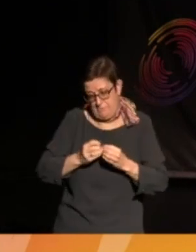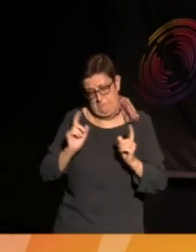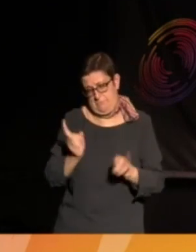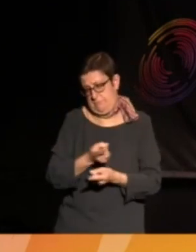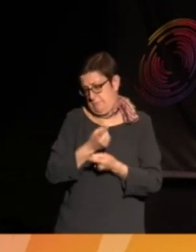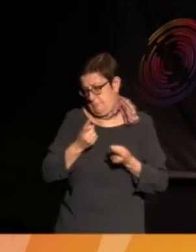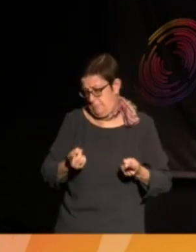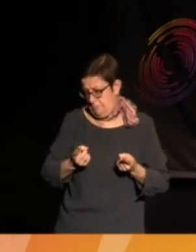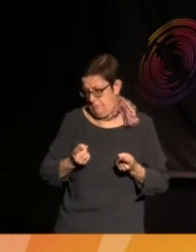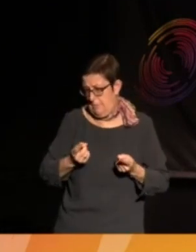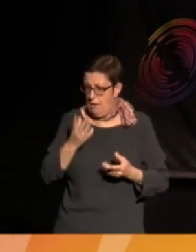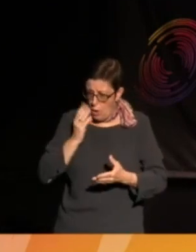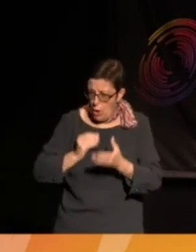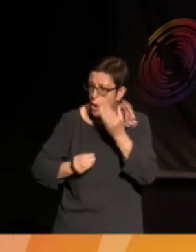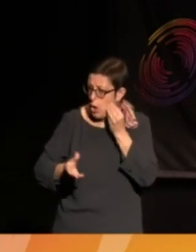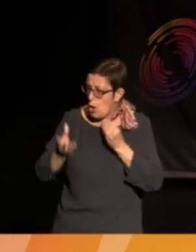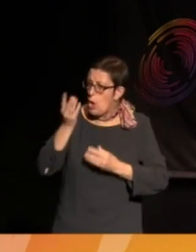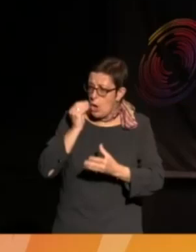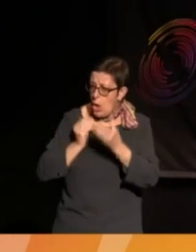maintain publicly?